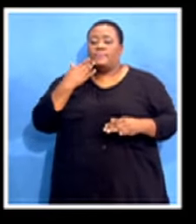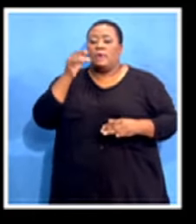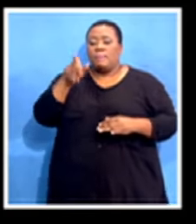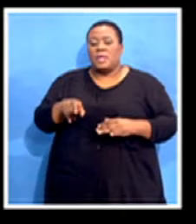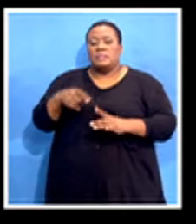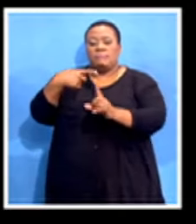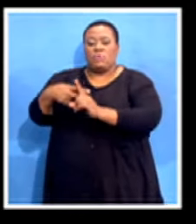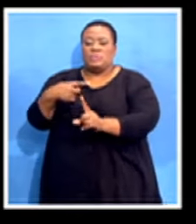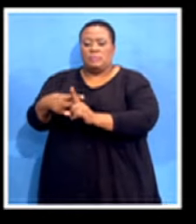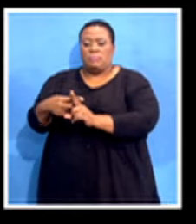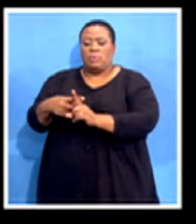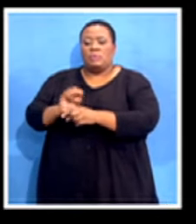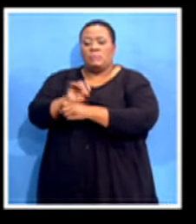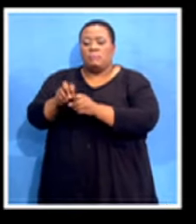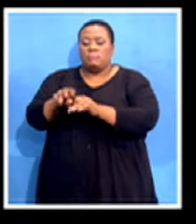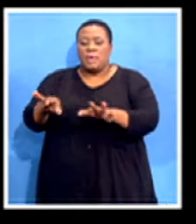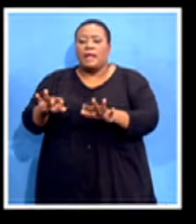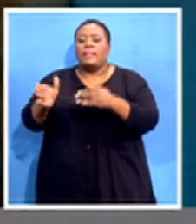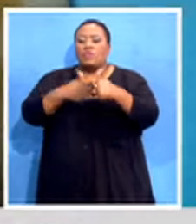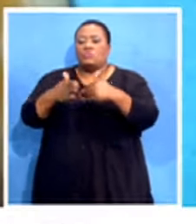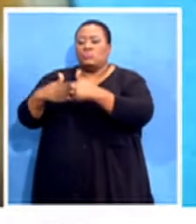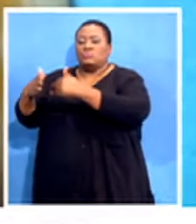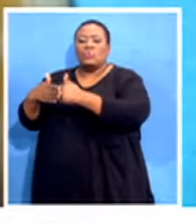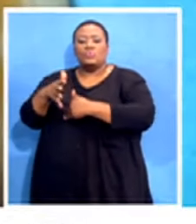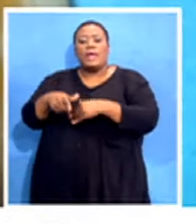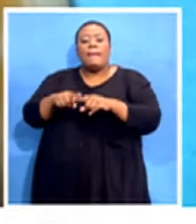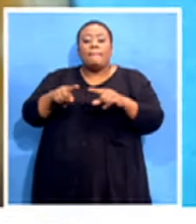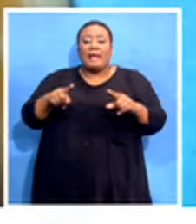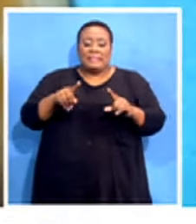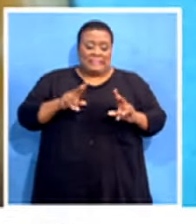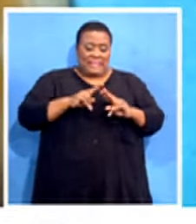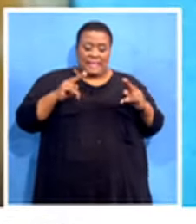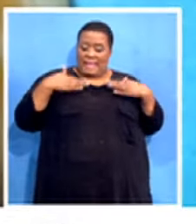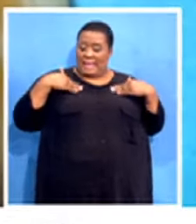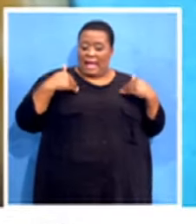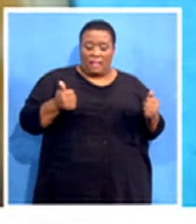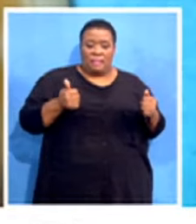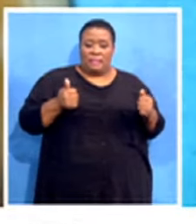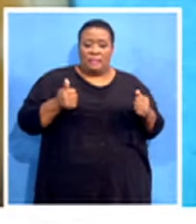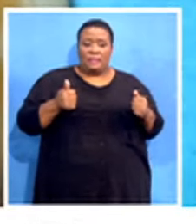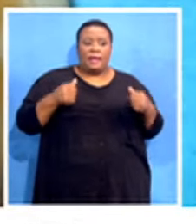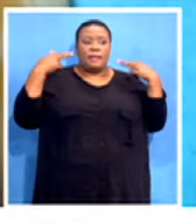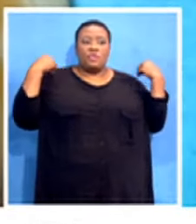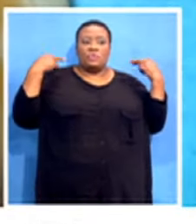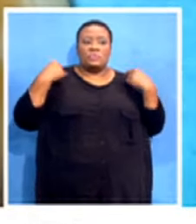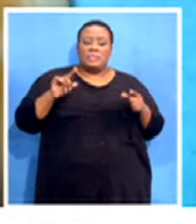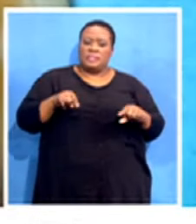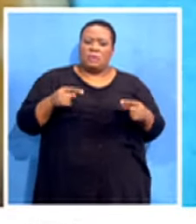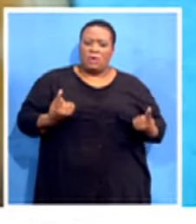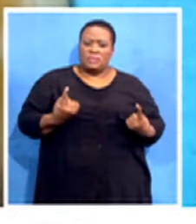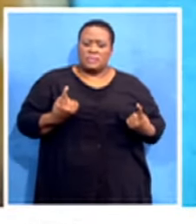would close facilities. But in health, where there's COVID-19, that's where nurses are going. So it is practical in that you simply